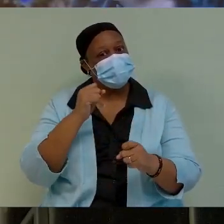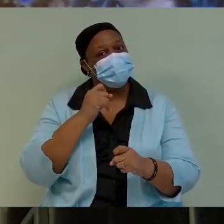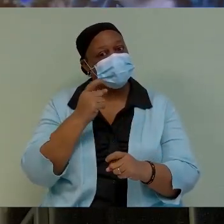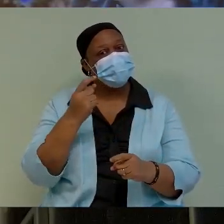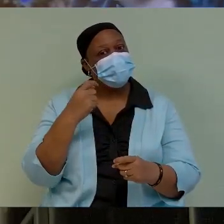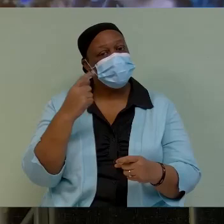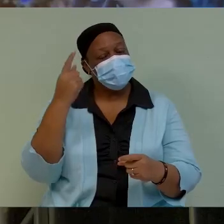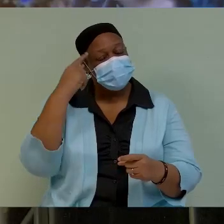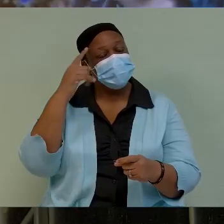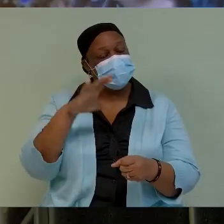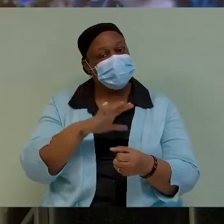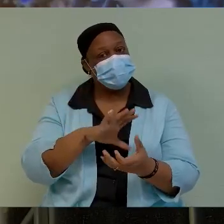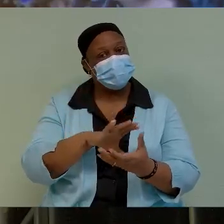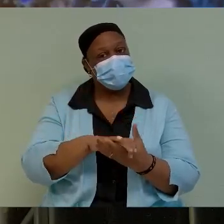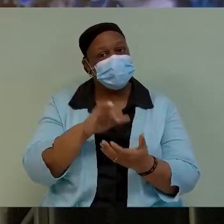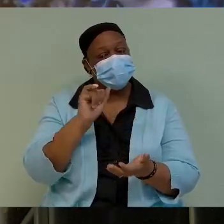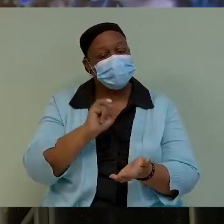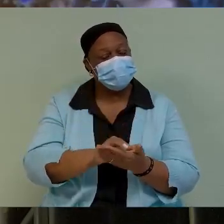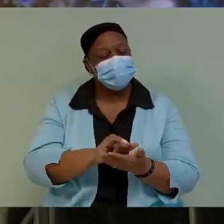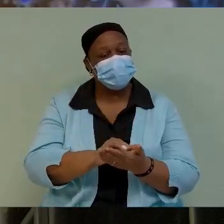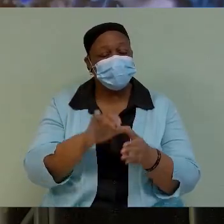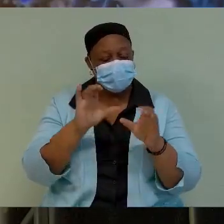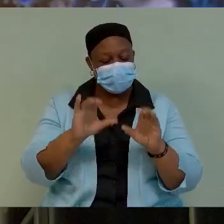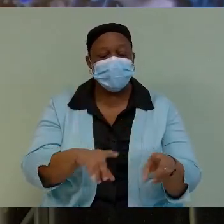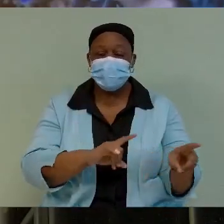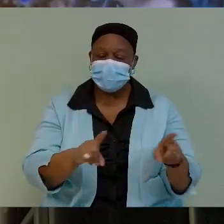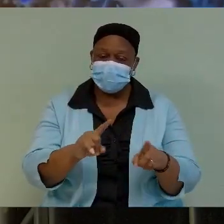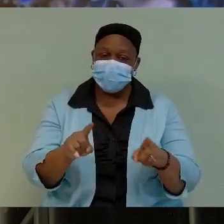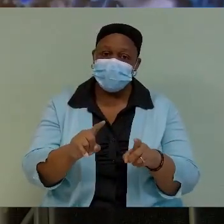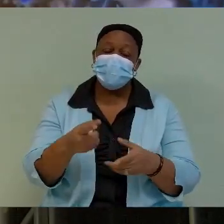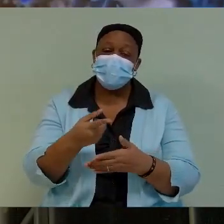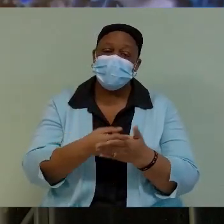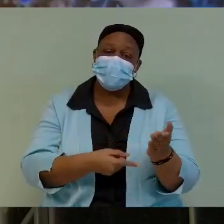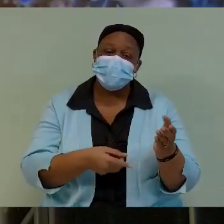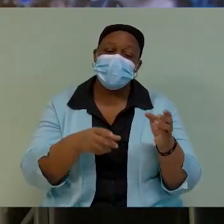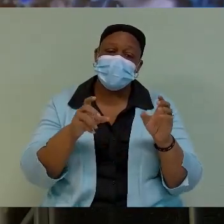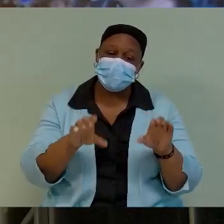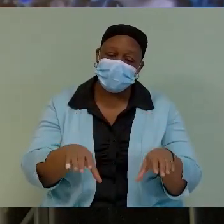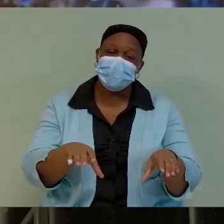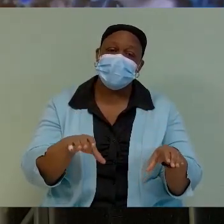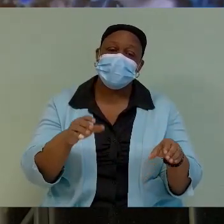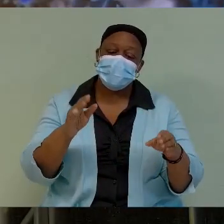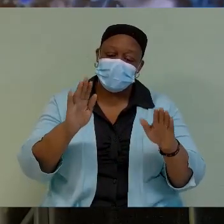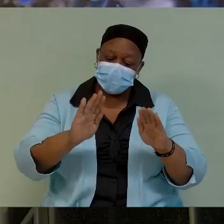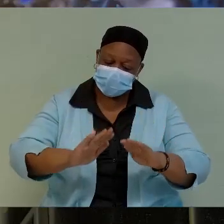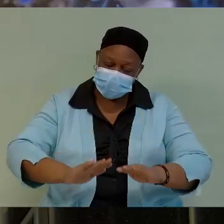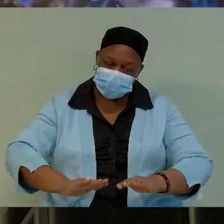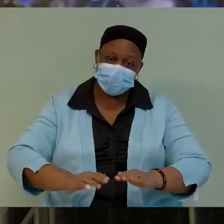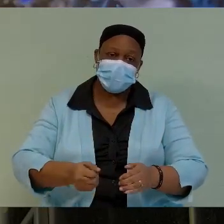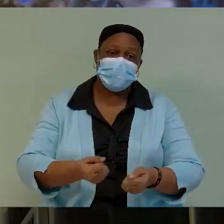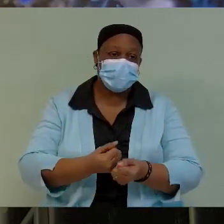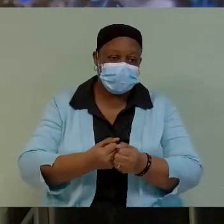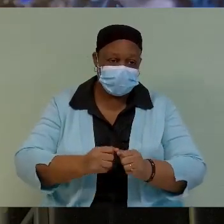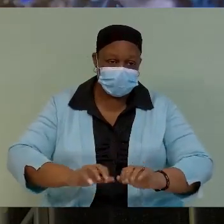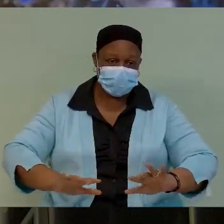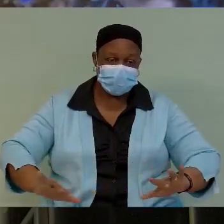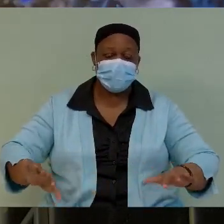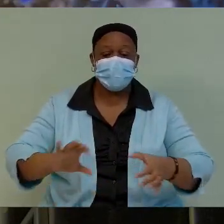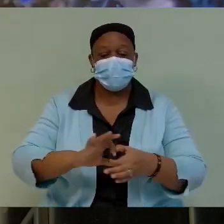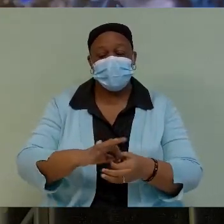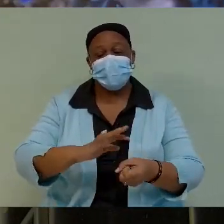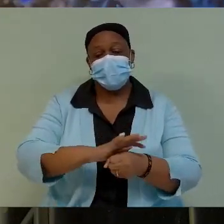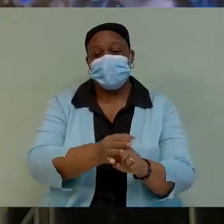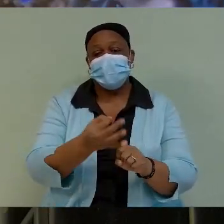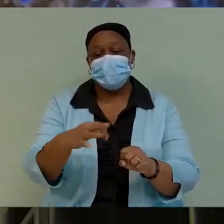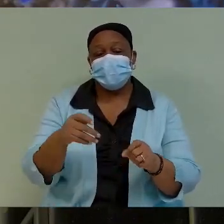is necessary to ensure that we're able to reduce or even be able to eliminate COVID-19 in St. Kitts